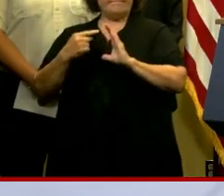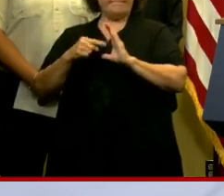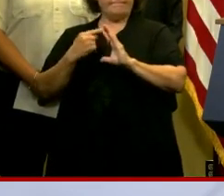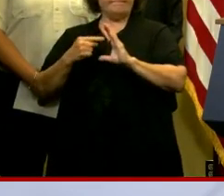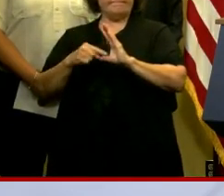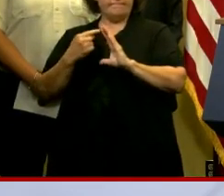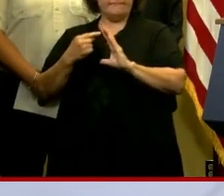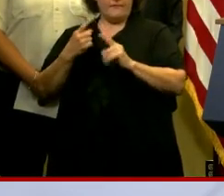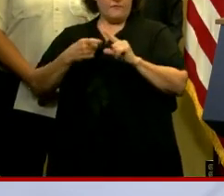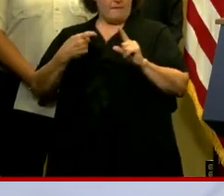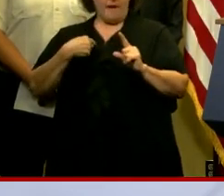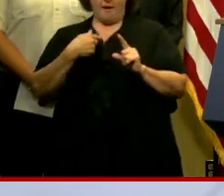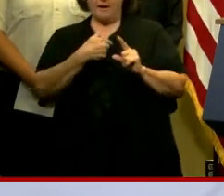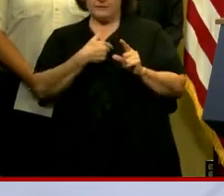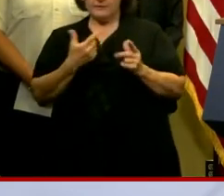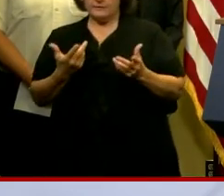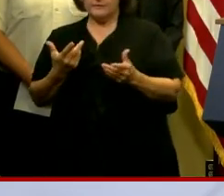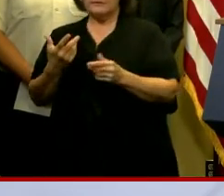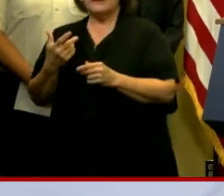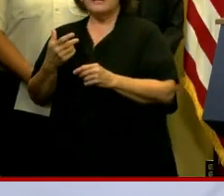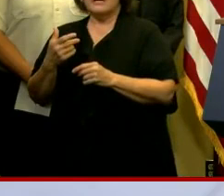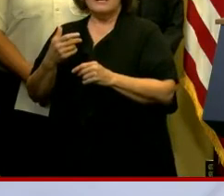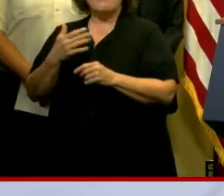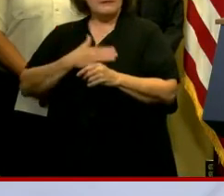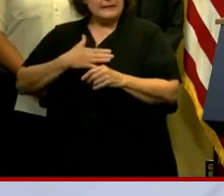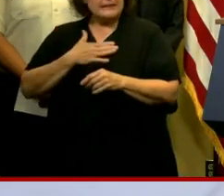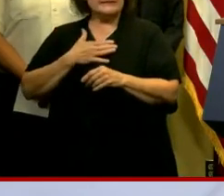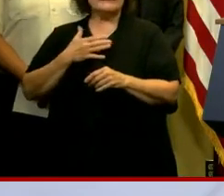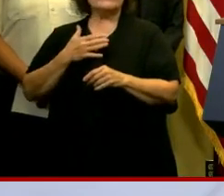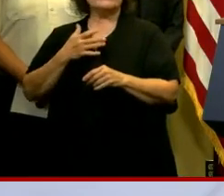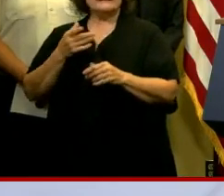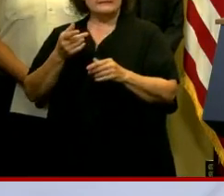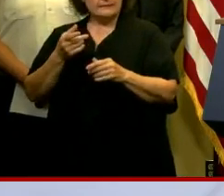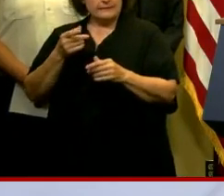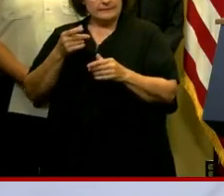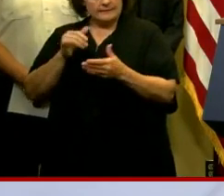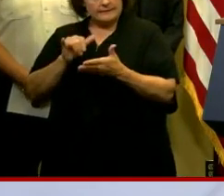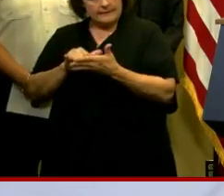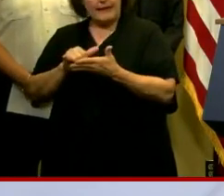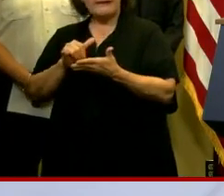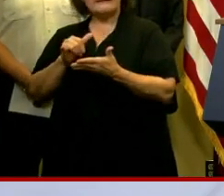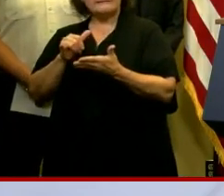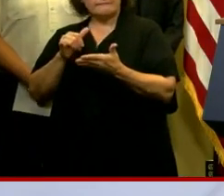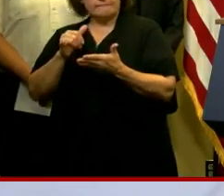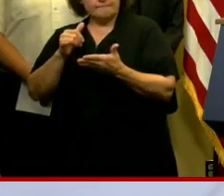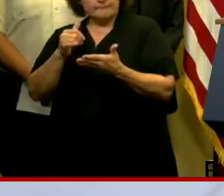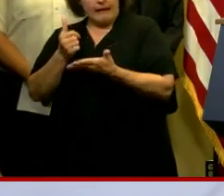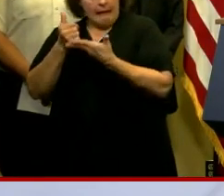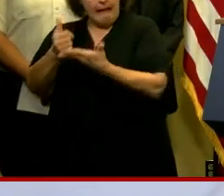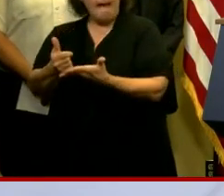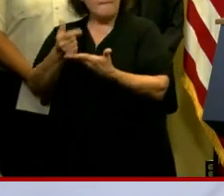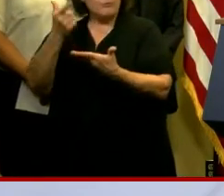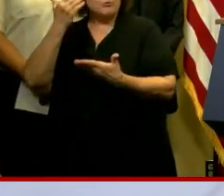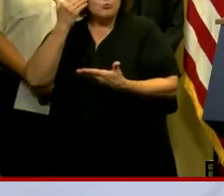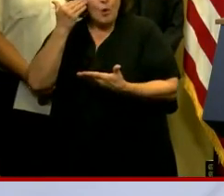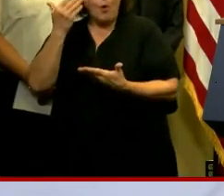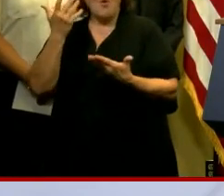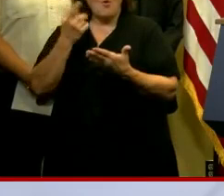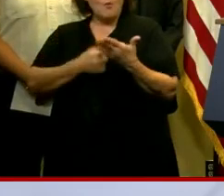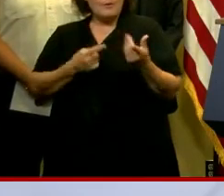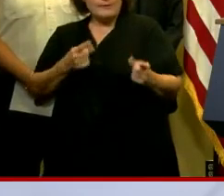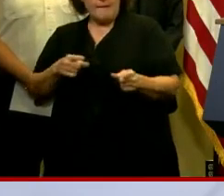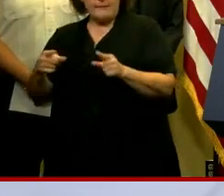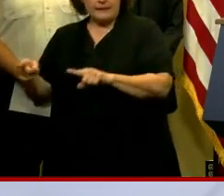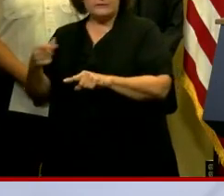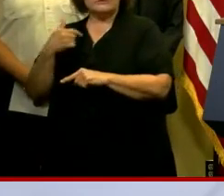of New Orleans. I encourage, again, everyone to do so. this just provides great resources and everyone, we